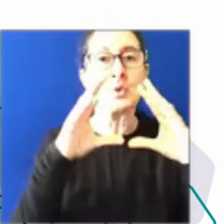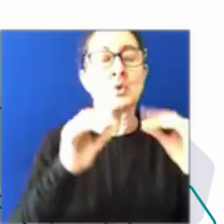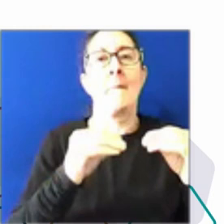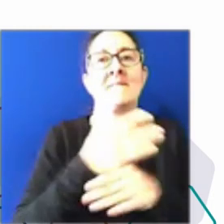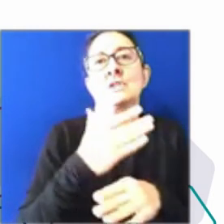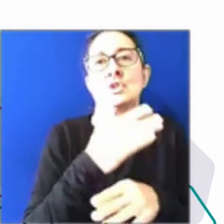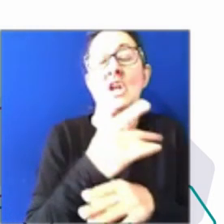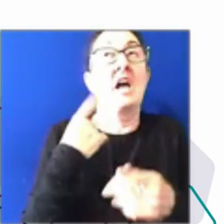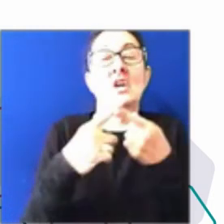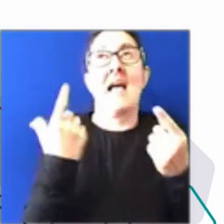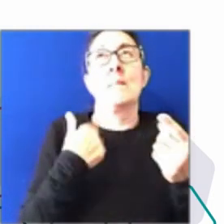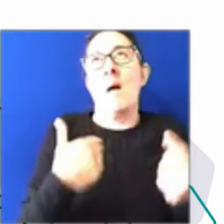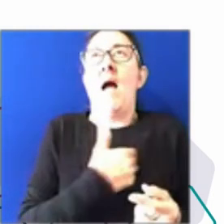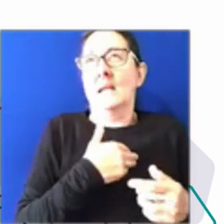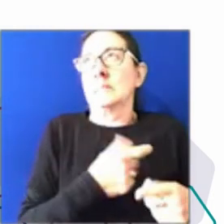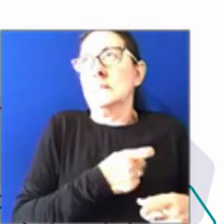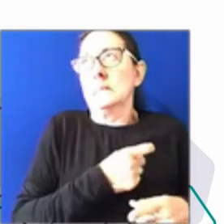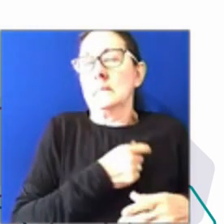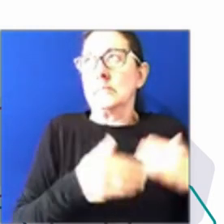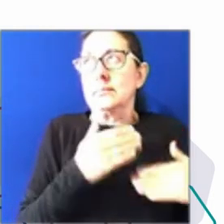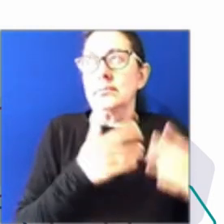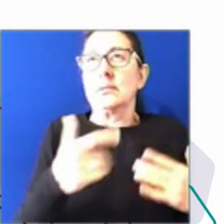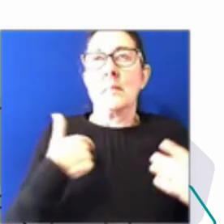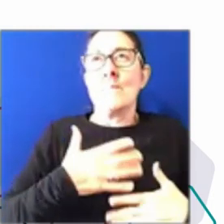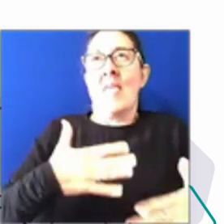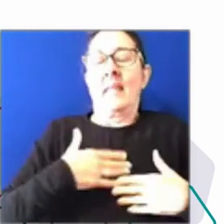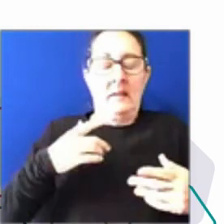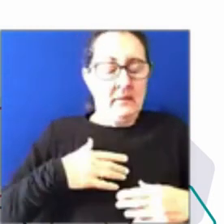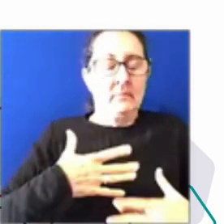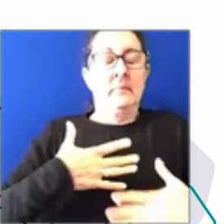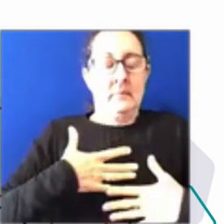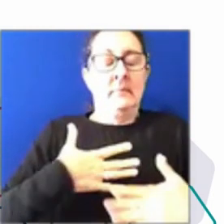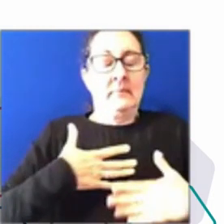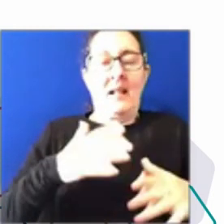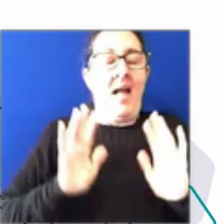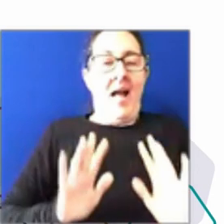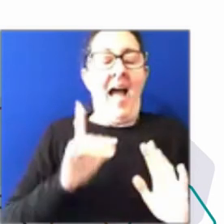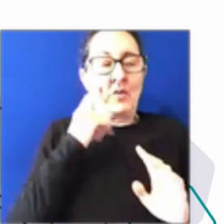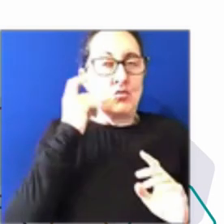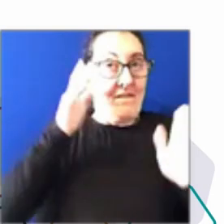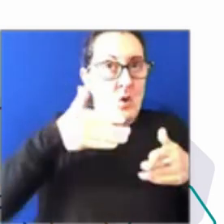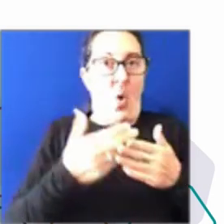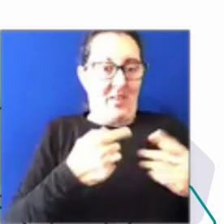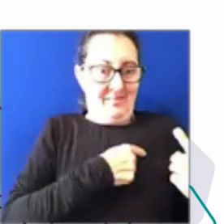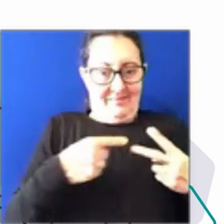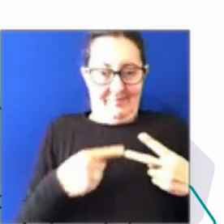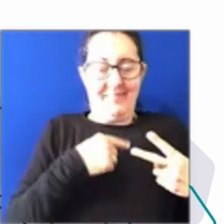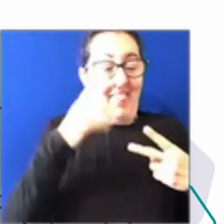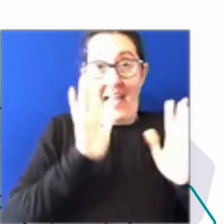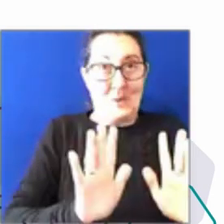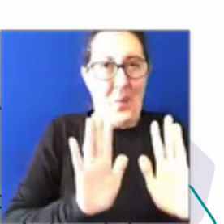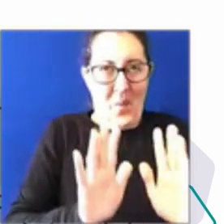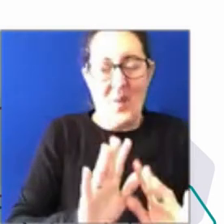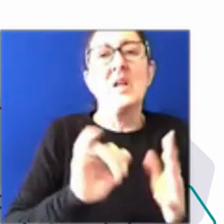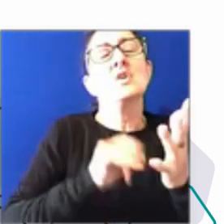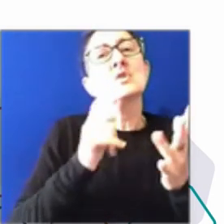breathing going. And so whereas I don't find that when I'm meeting people face to face. So I think we all need